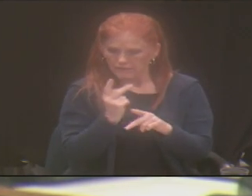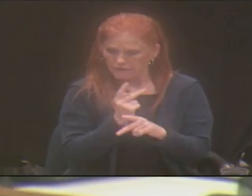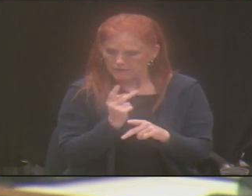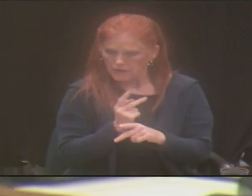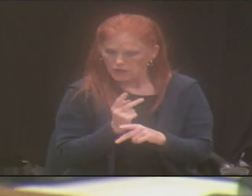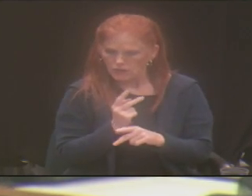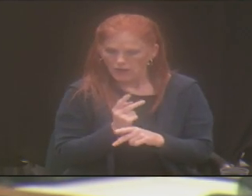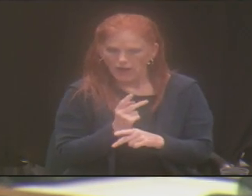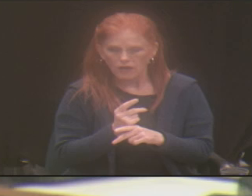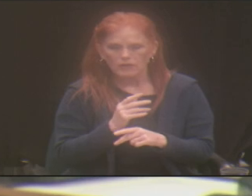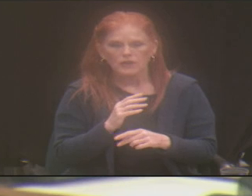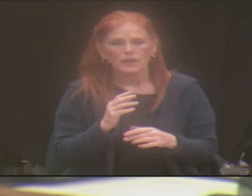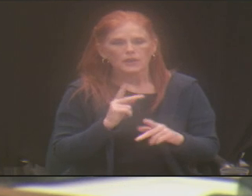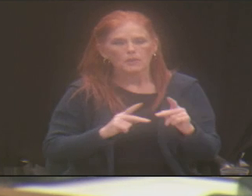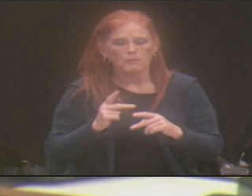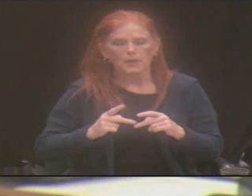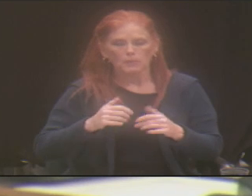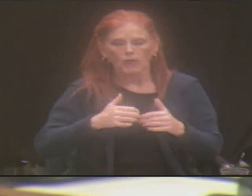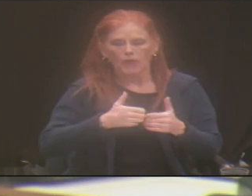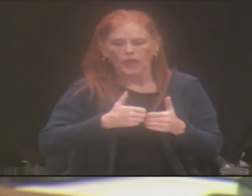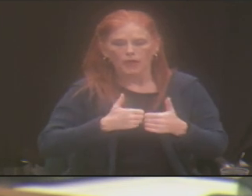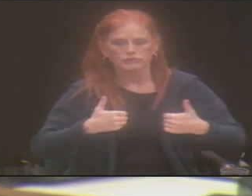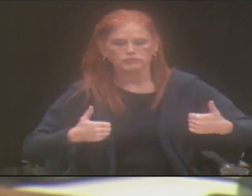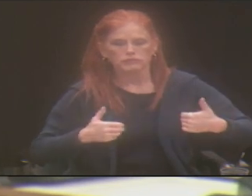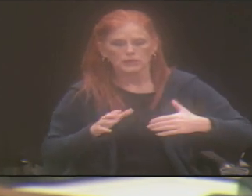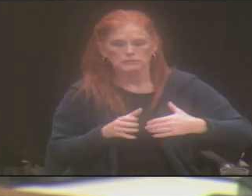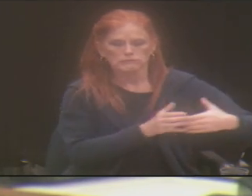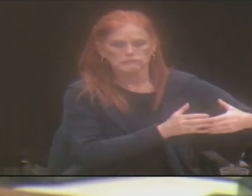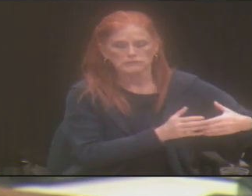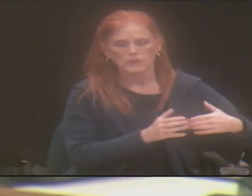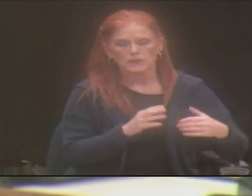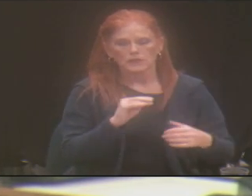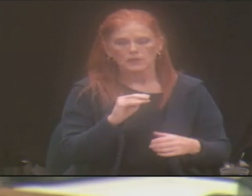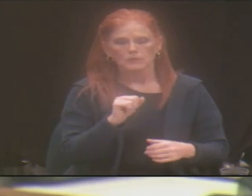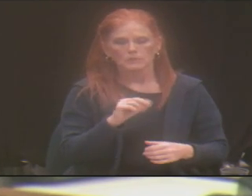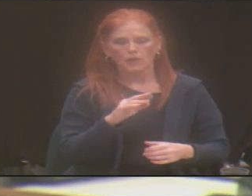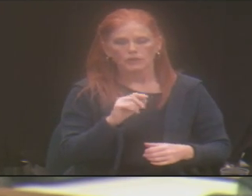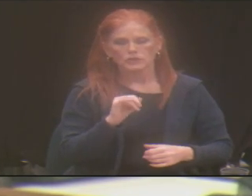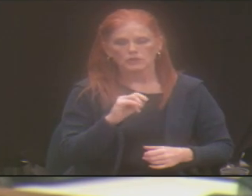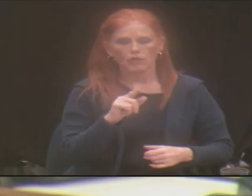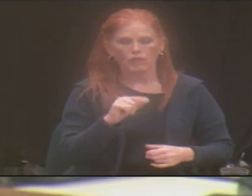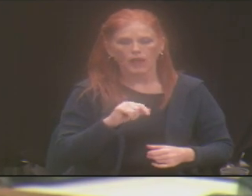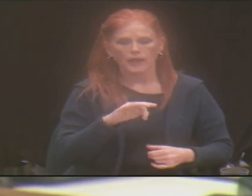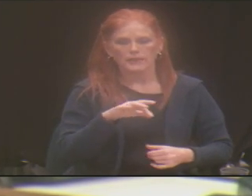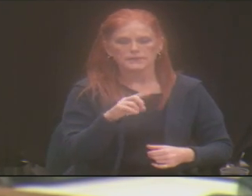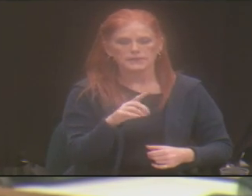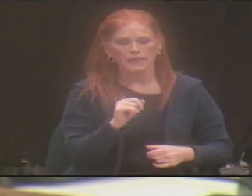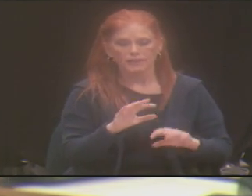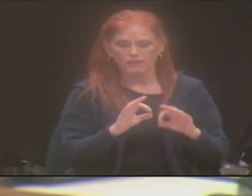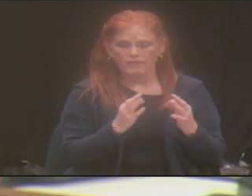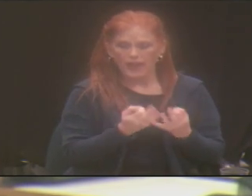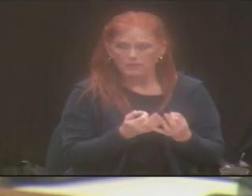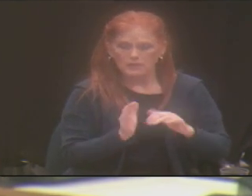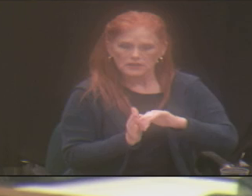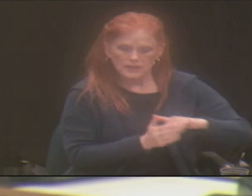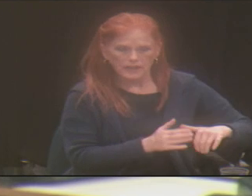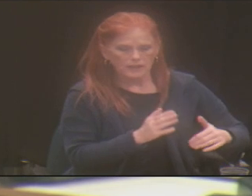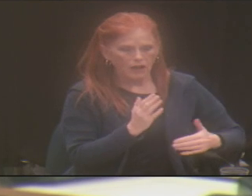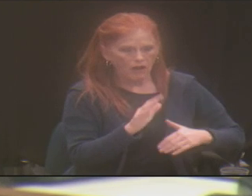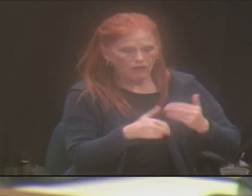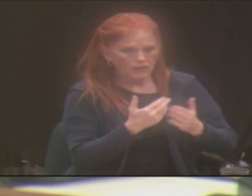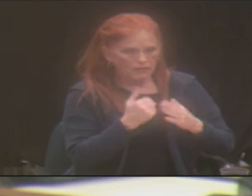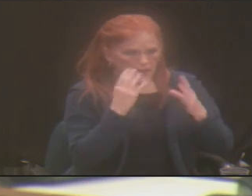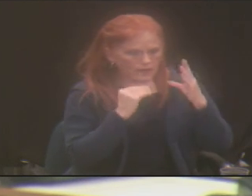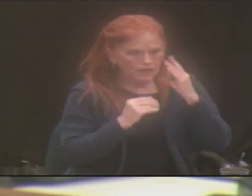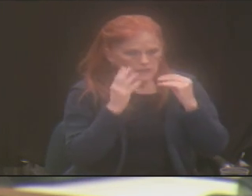the marginalization of individuals and families and what they experience in reality in the